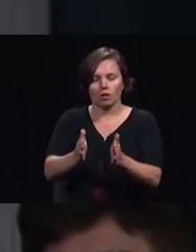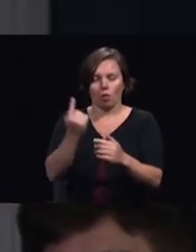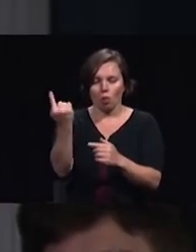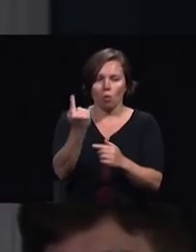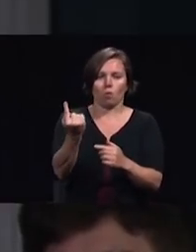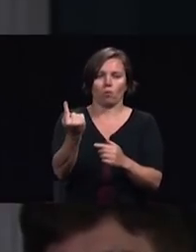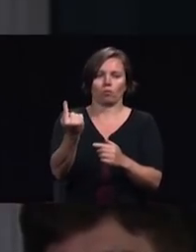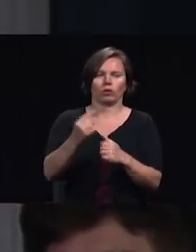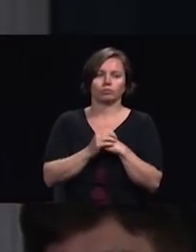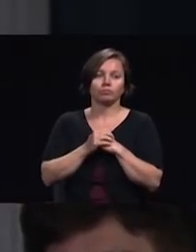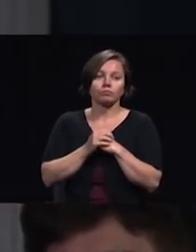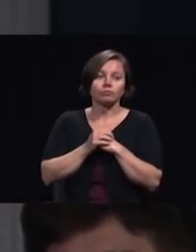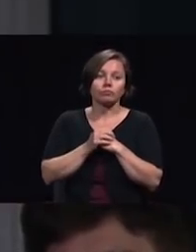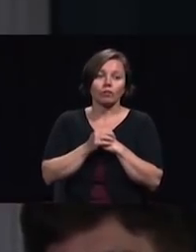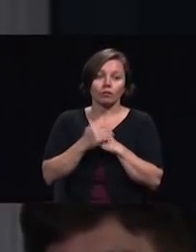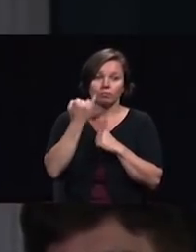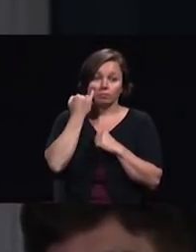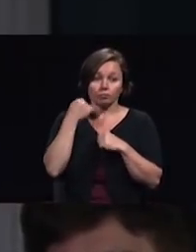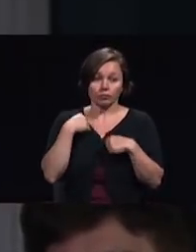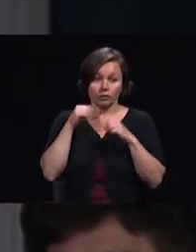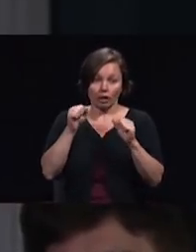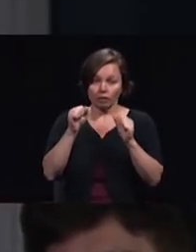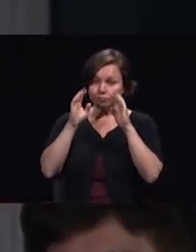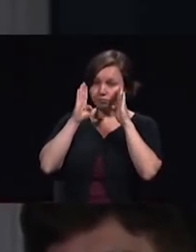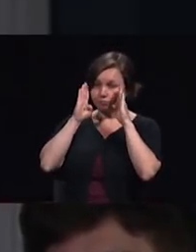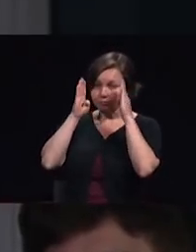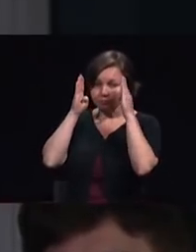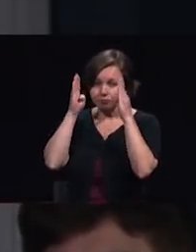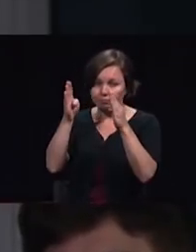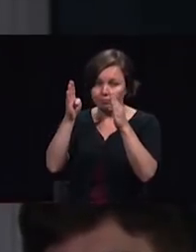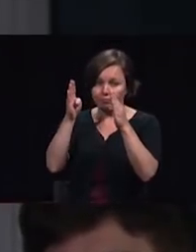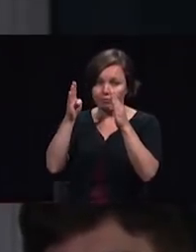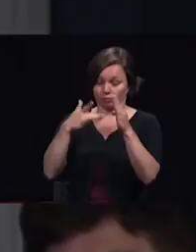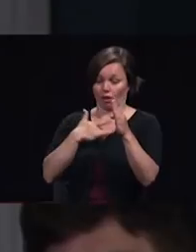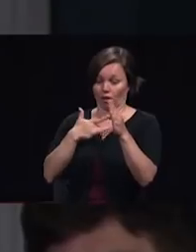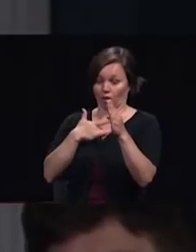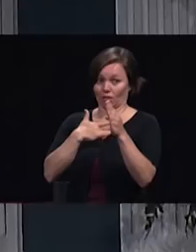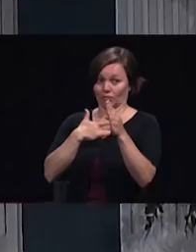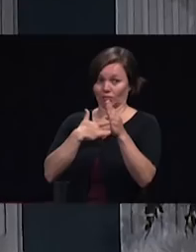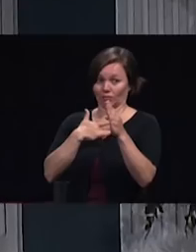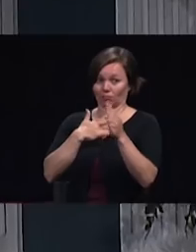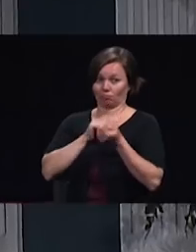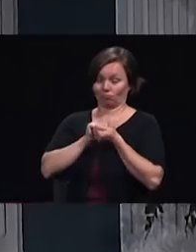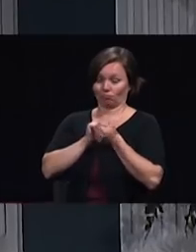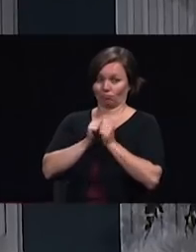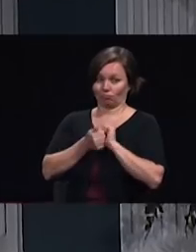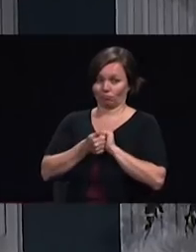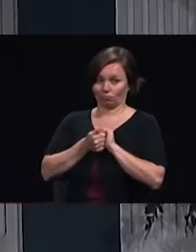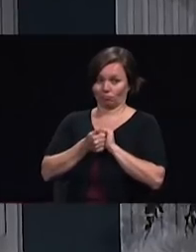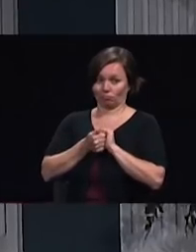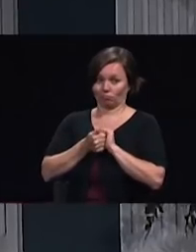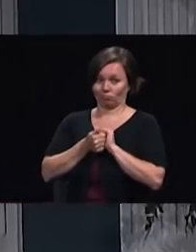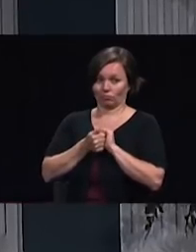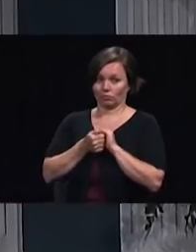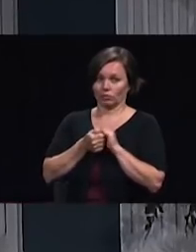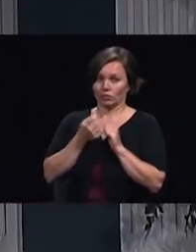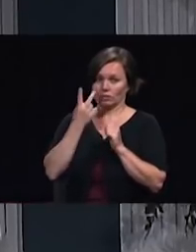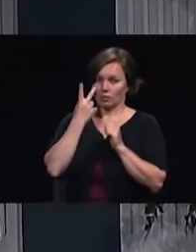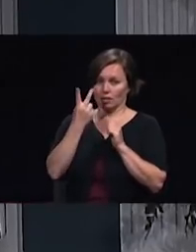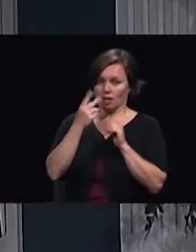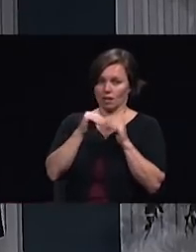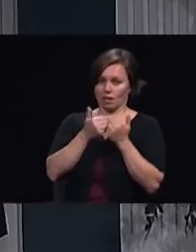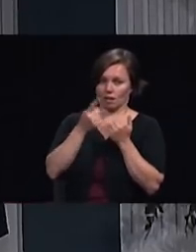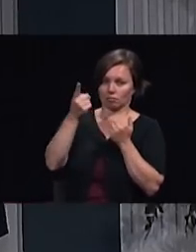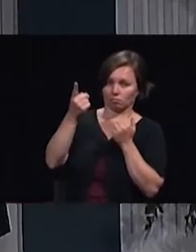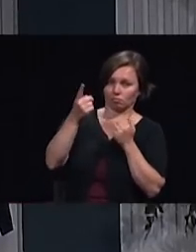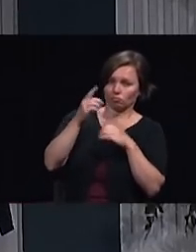right now if we can listen and have our hearts converted Pastor Wilson right now and we can see how Christ is calling